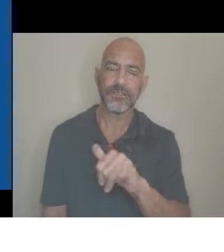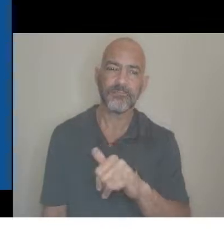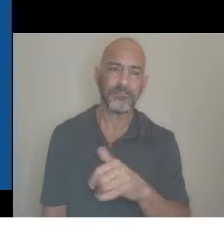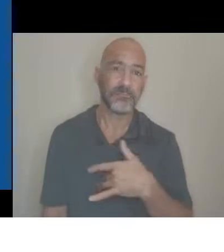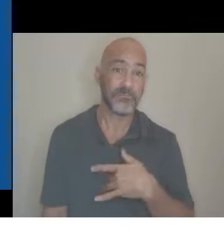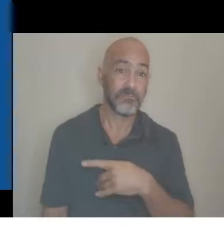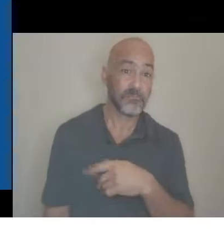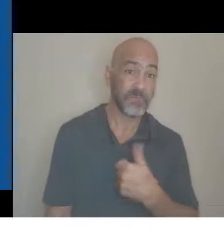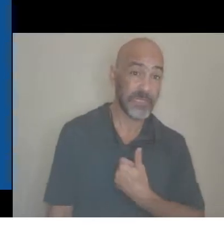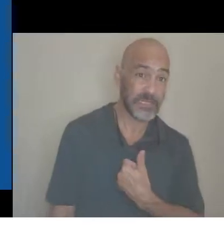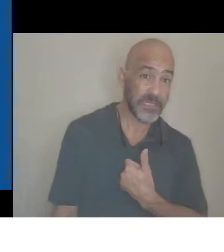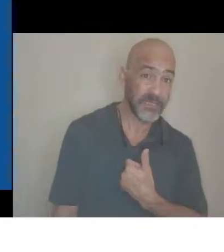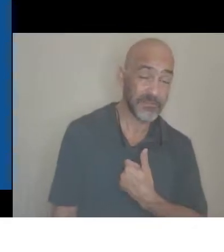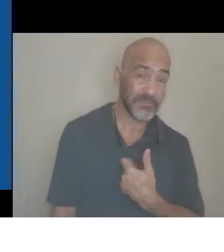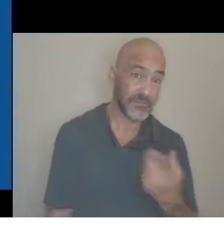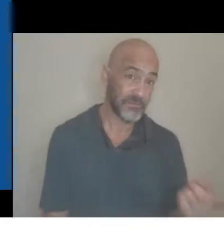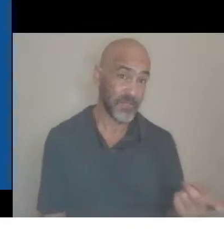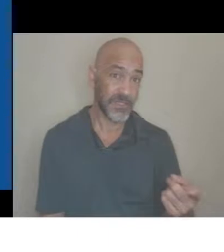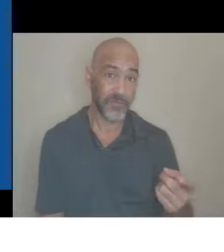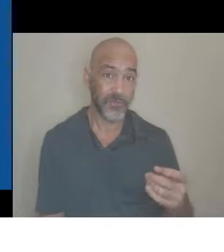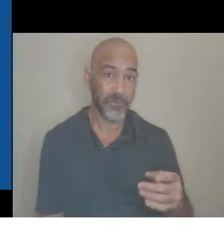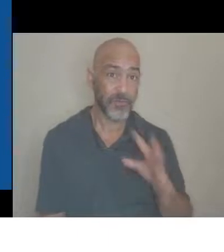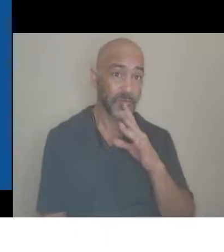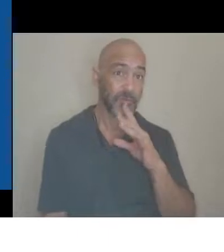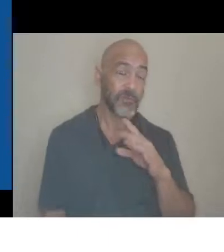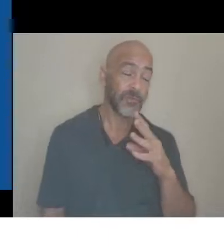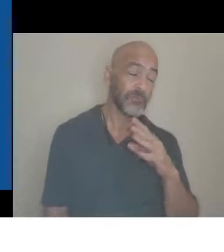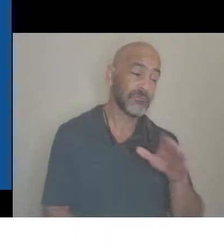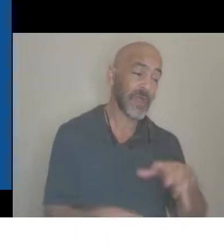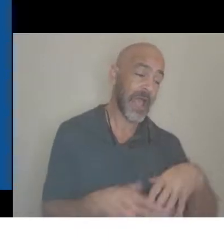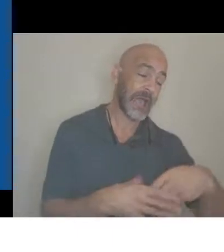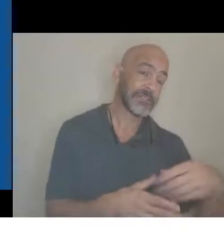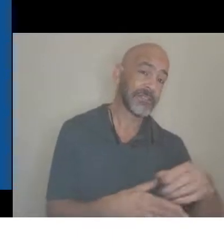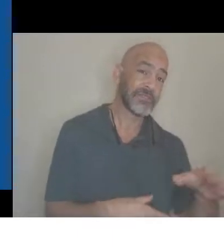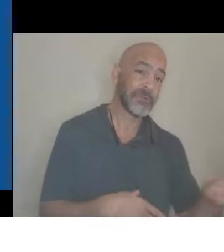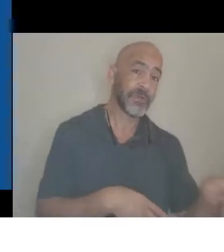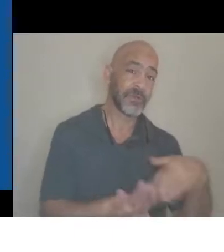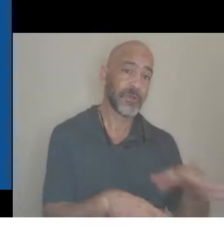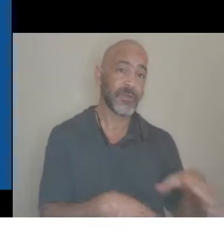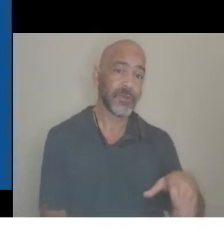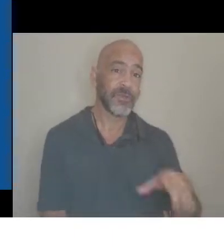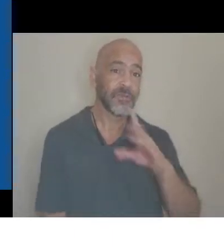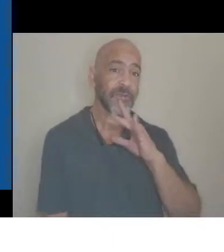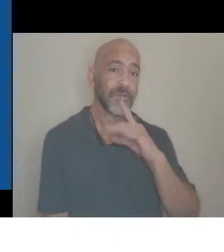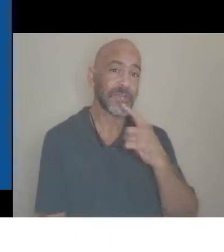she is exceptional, unless I really thought someone was exceptional.